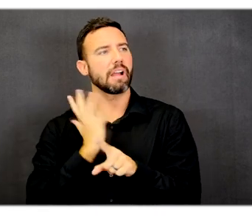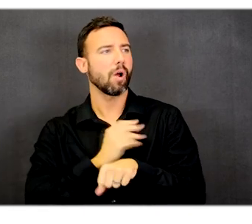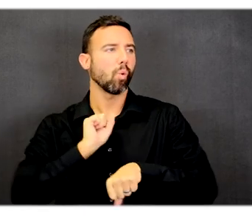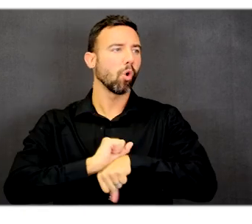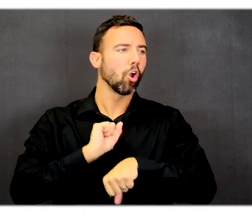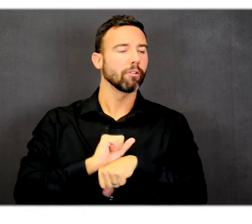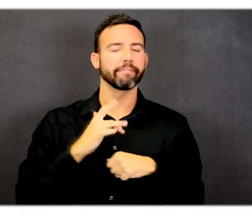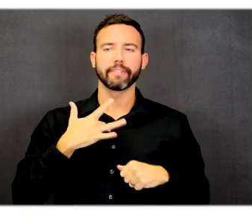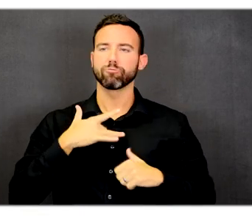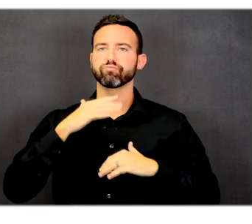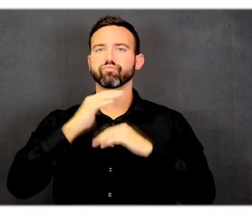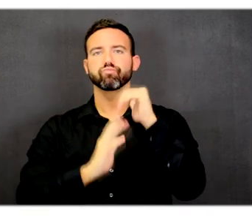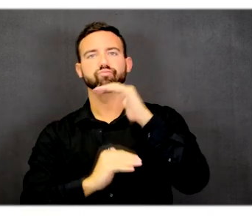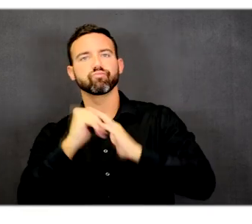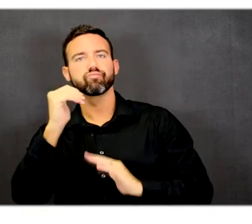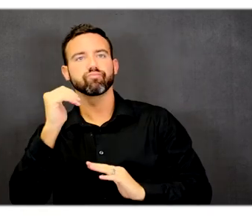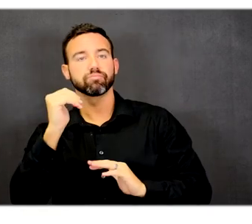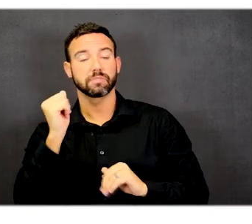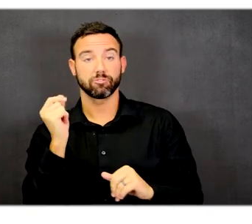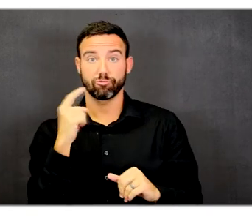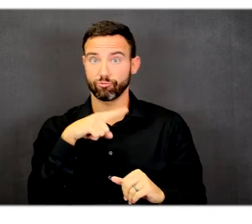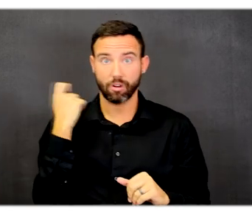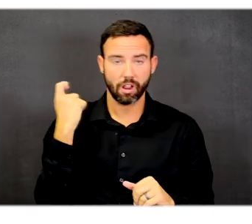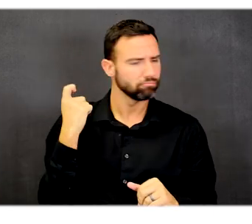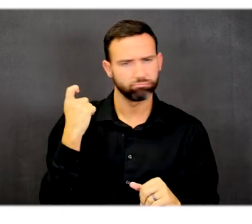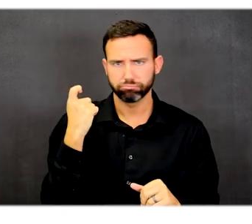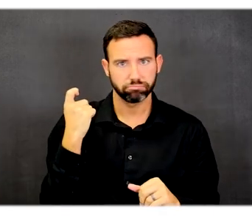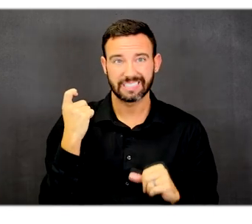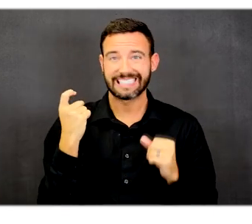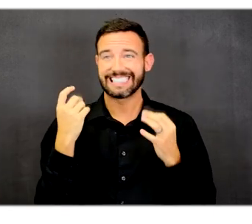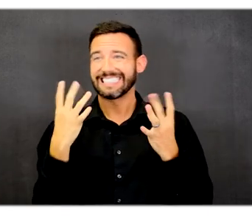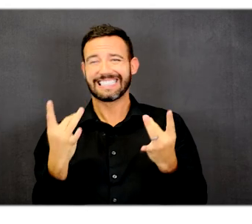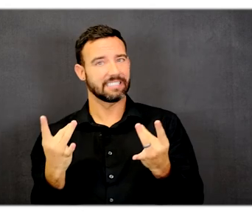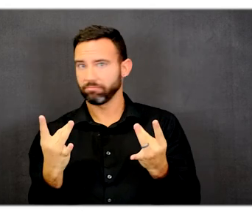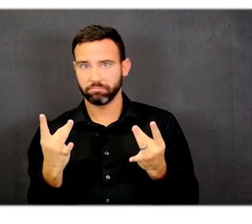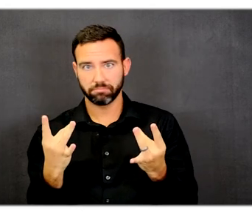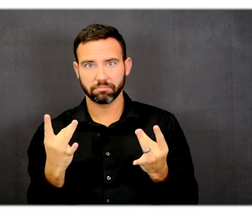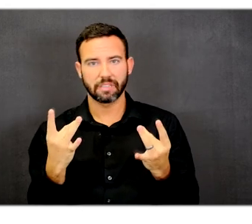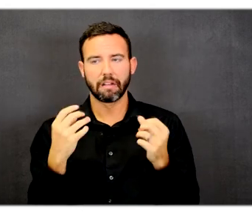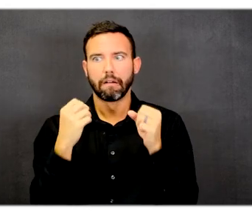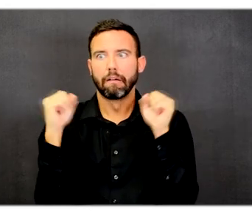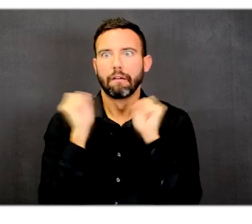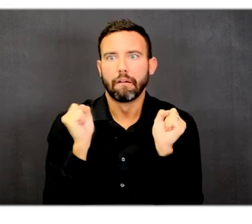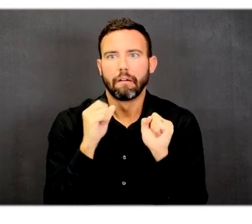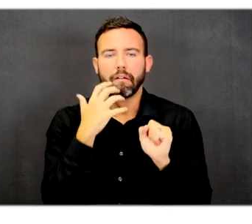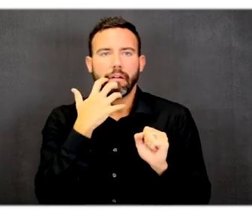is comfortable, so that it is not too dry or too humid, too hot, or too cold?